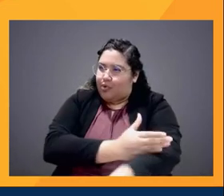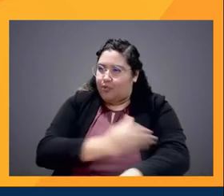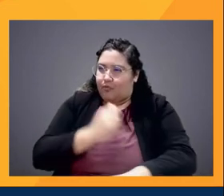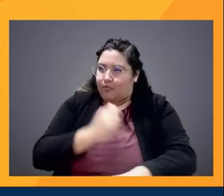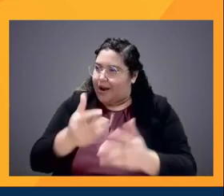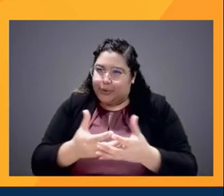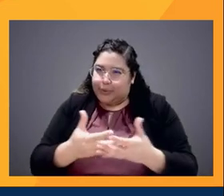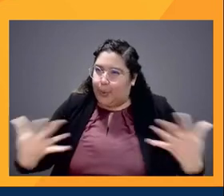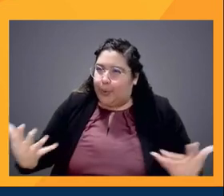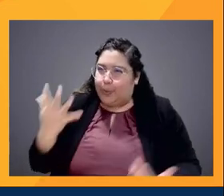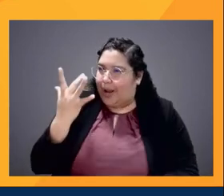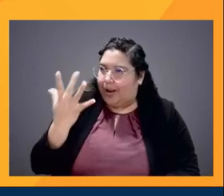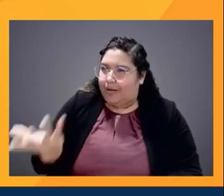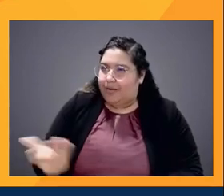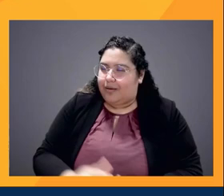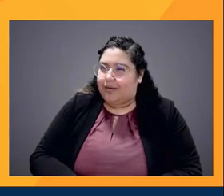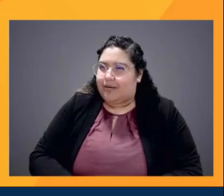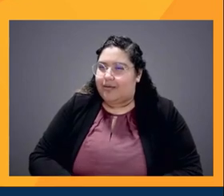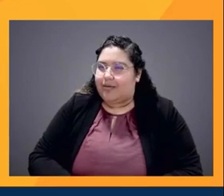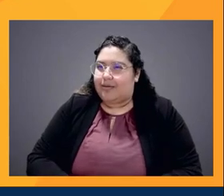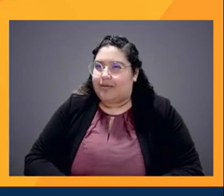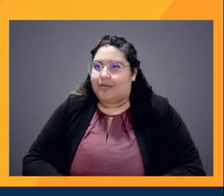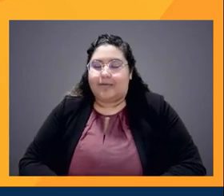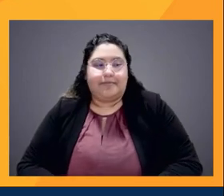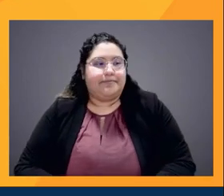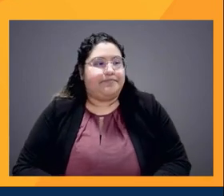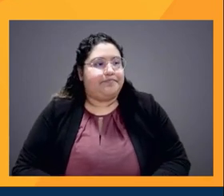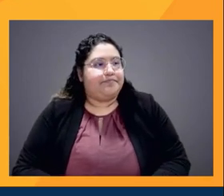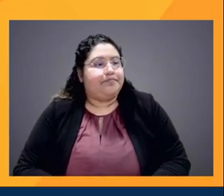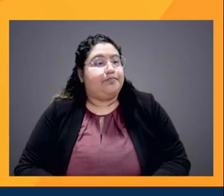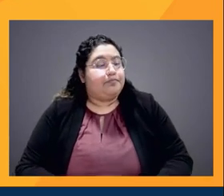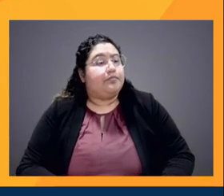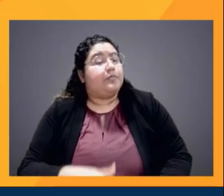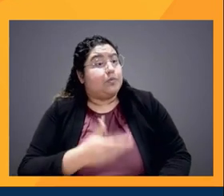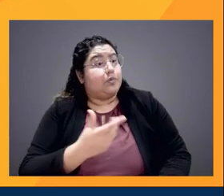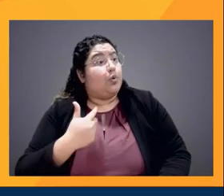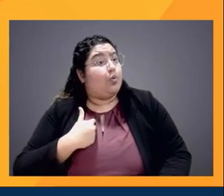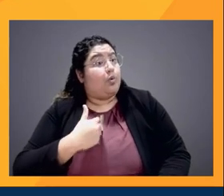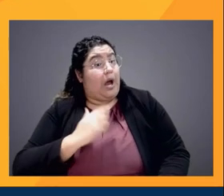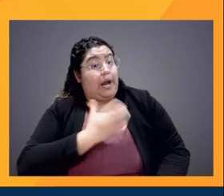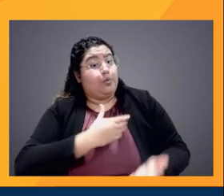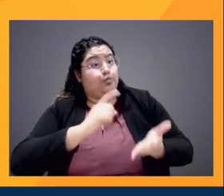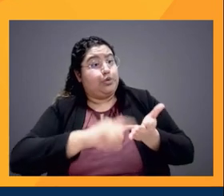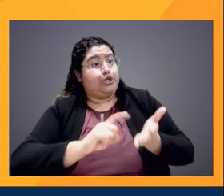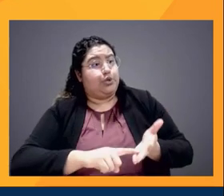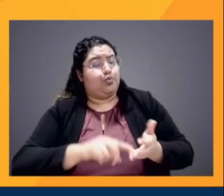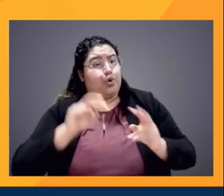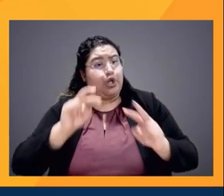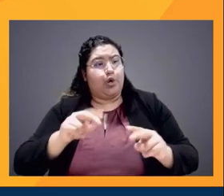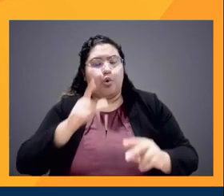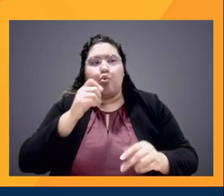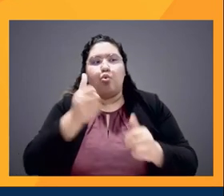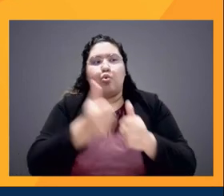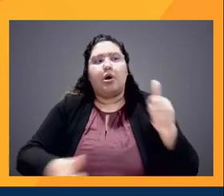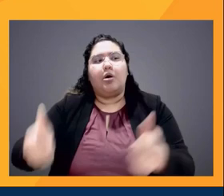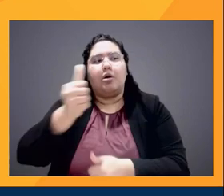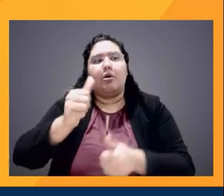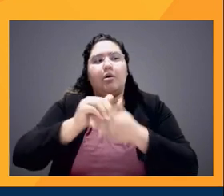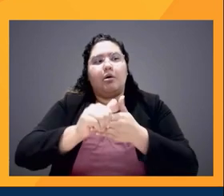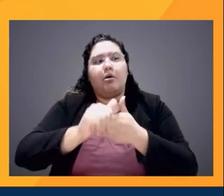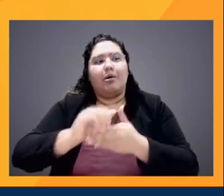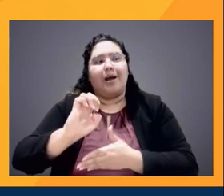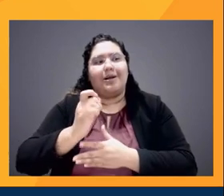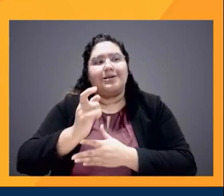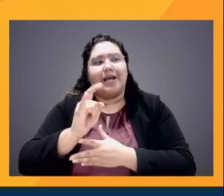So what we've also done is we've examined the executives, right? And so we've looked at the top executives, the